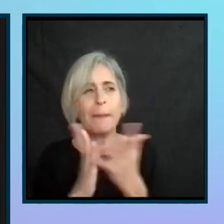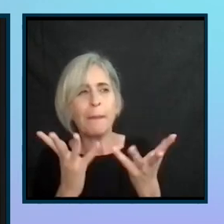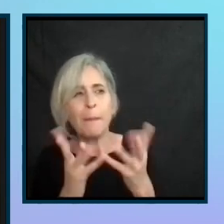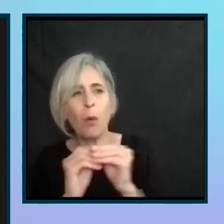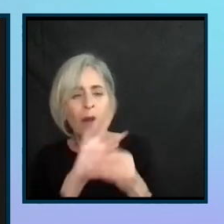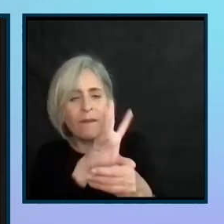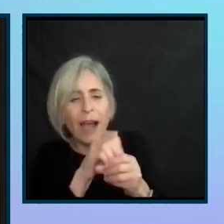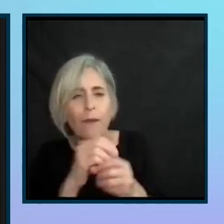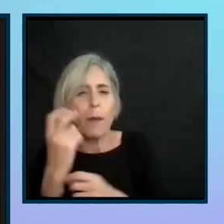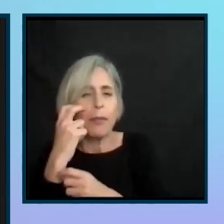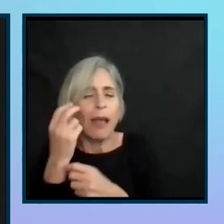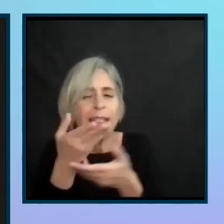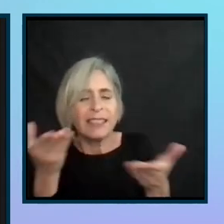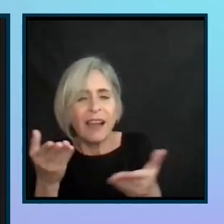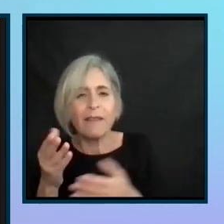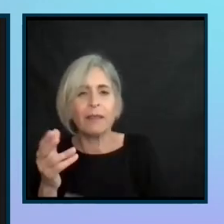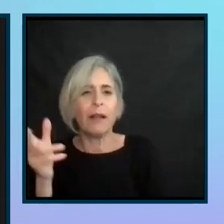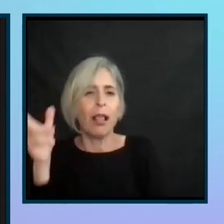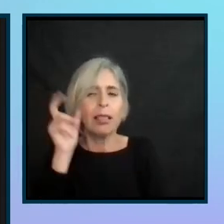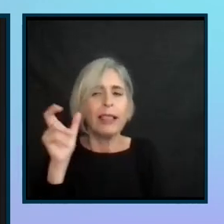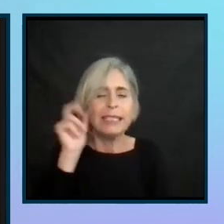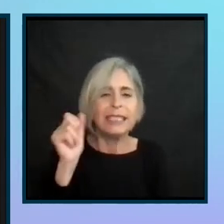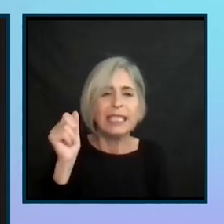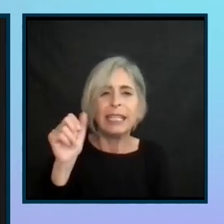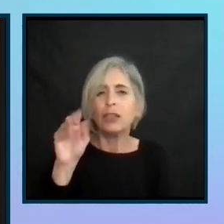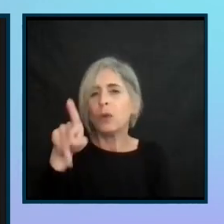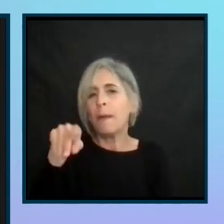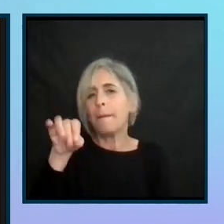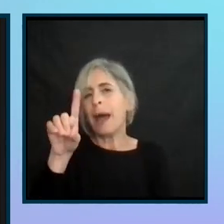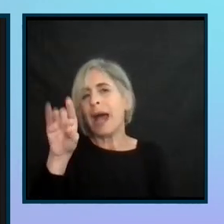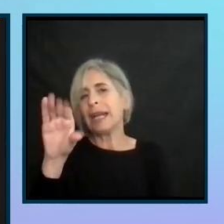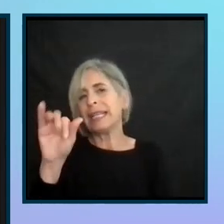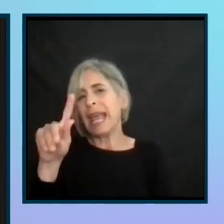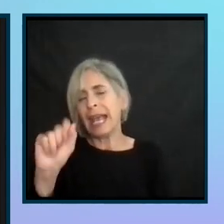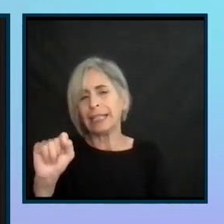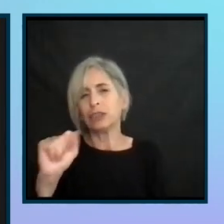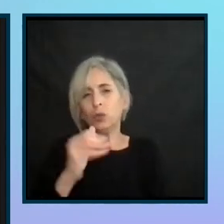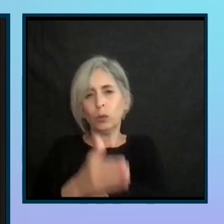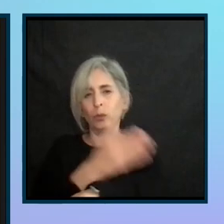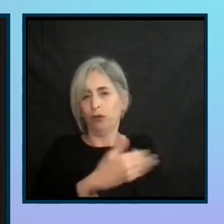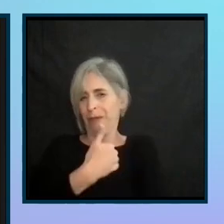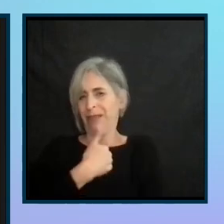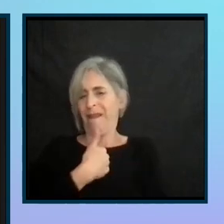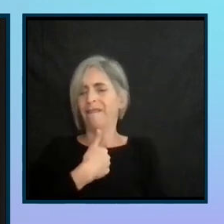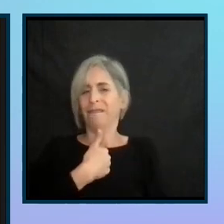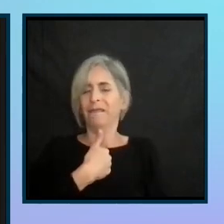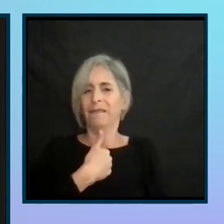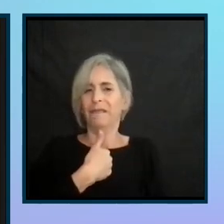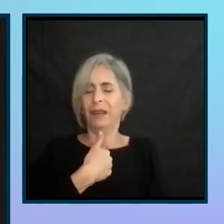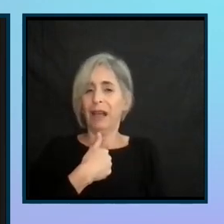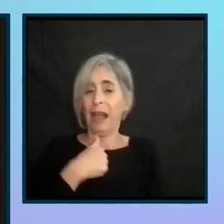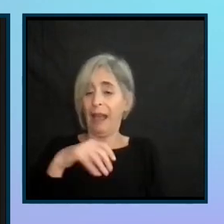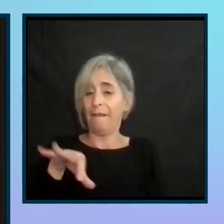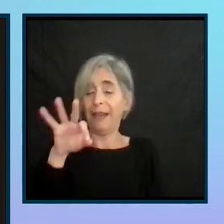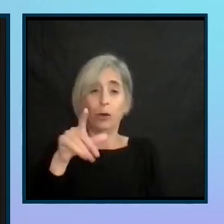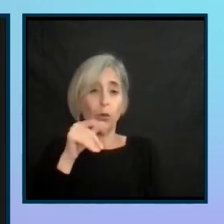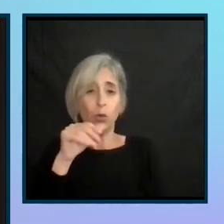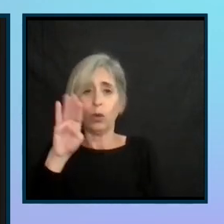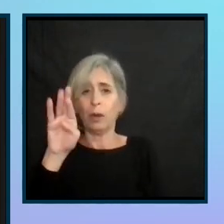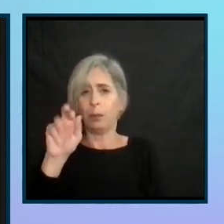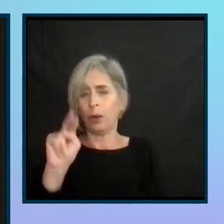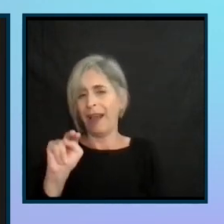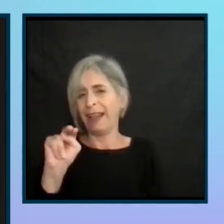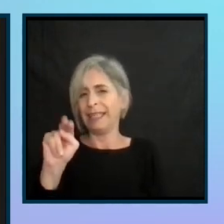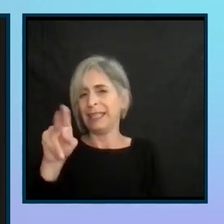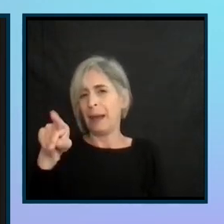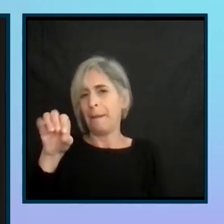getting listening to blind podcasts, listening to anything to help me become a better person. And I came across Brian's podcast one